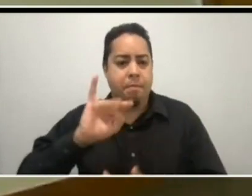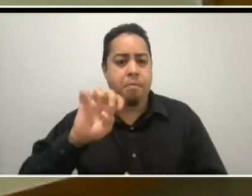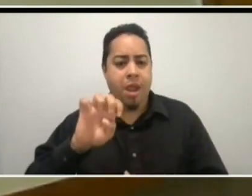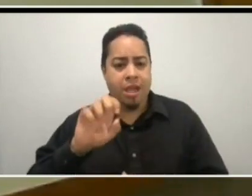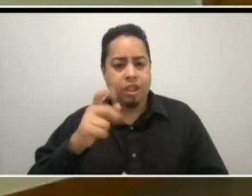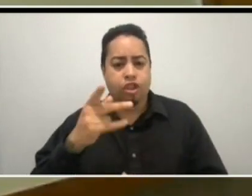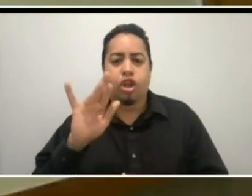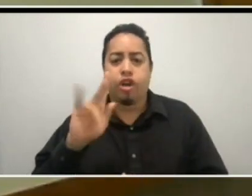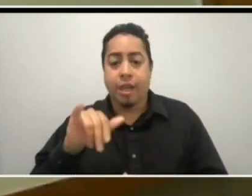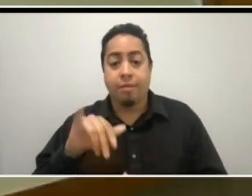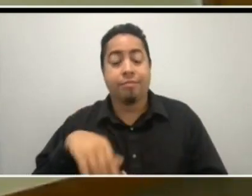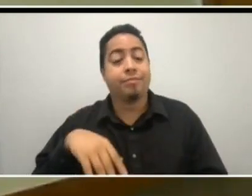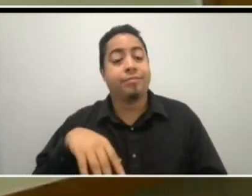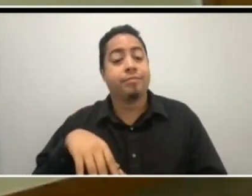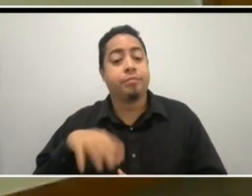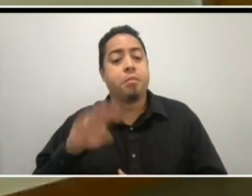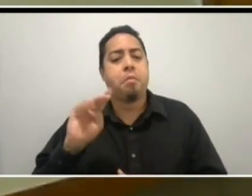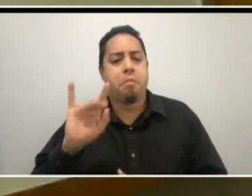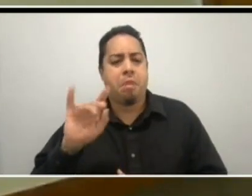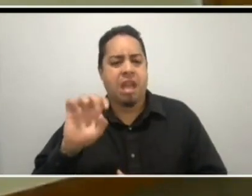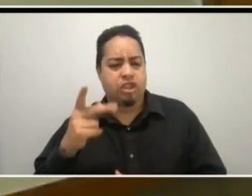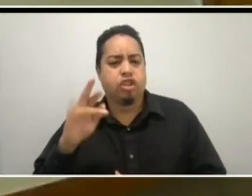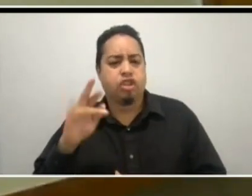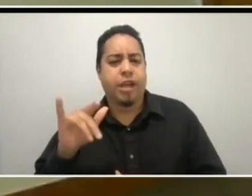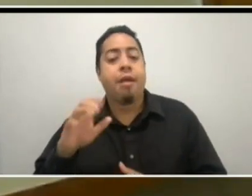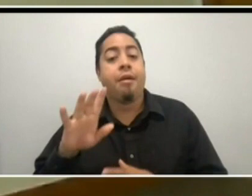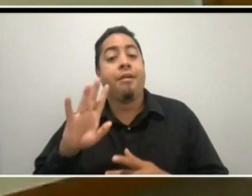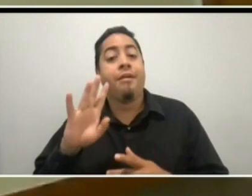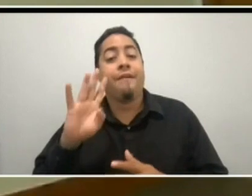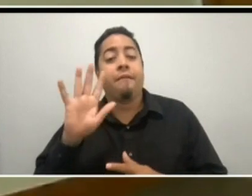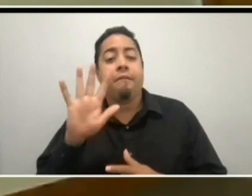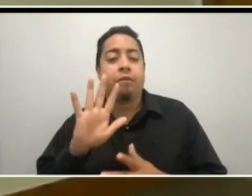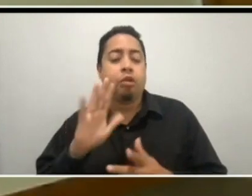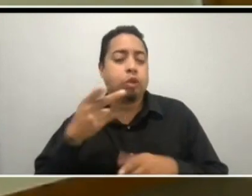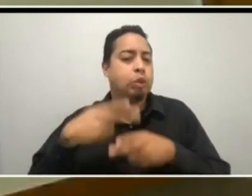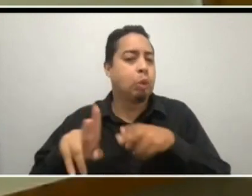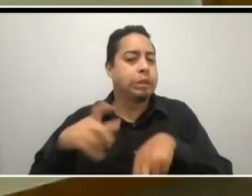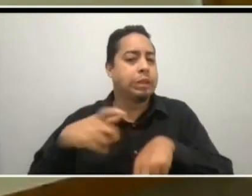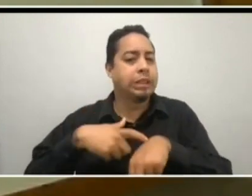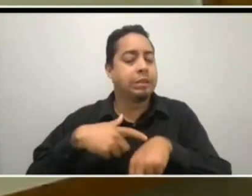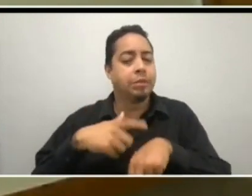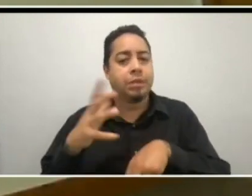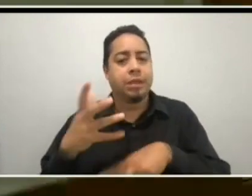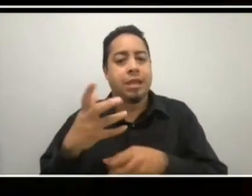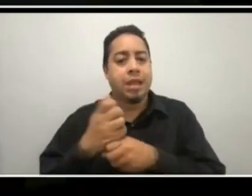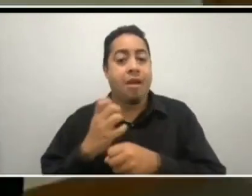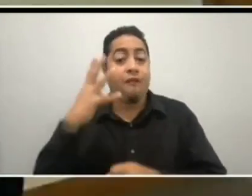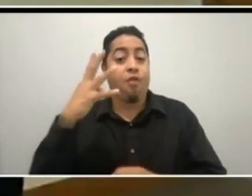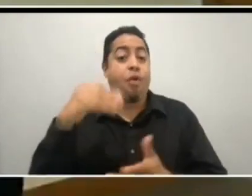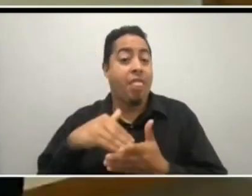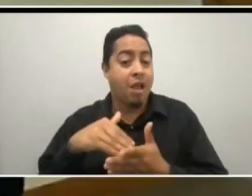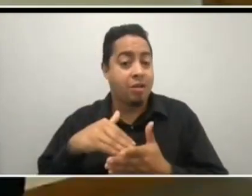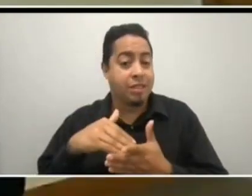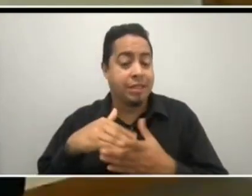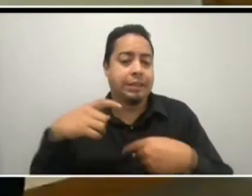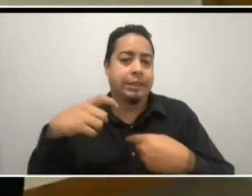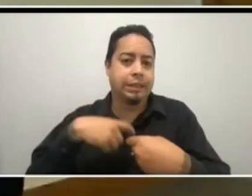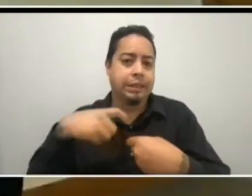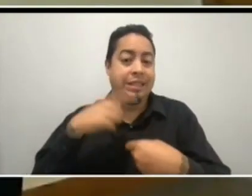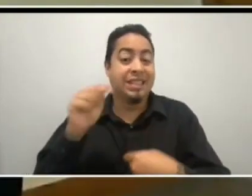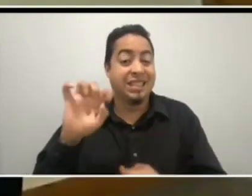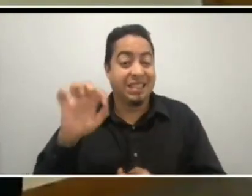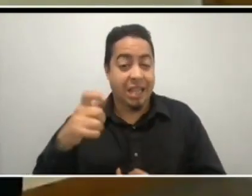text messages over a short period of time calling to take action. It was a